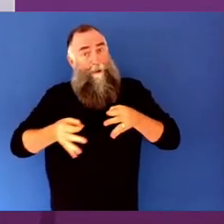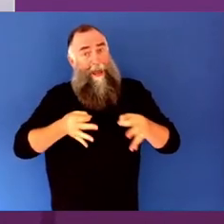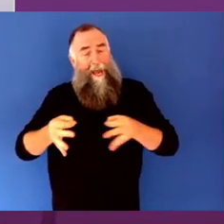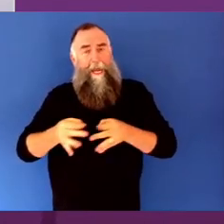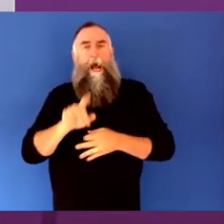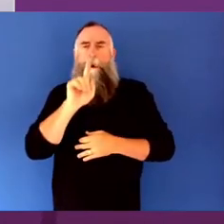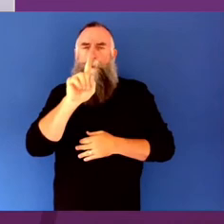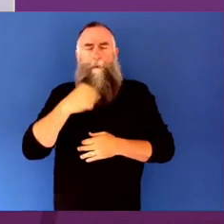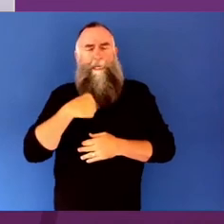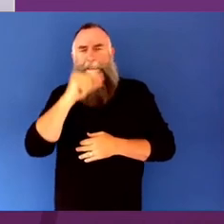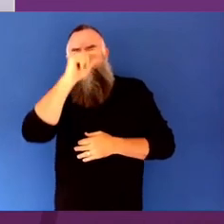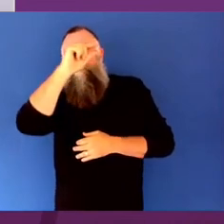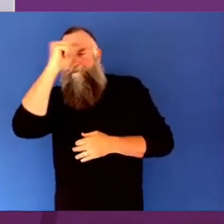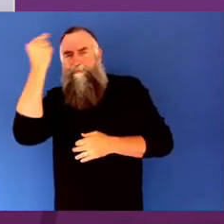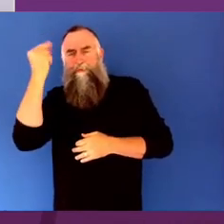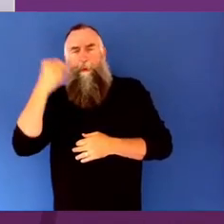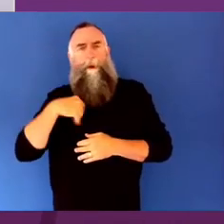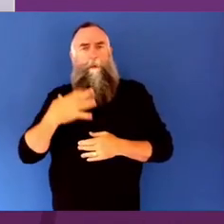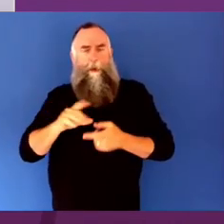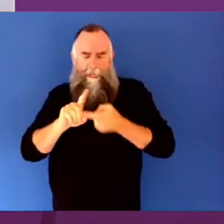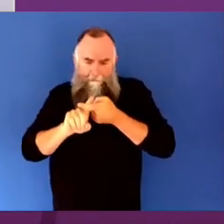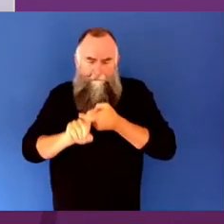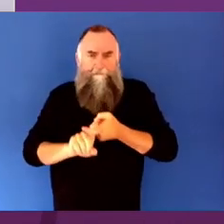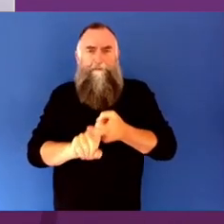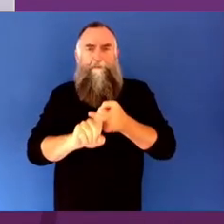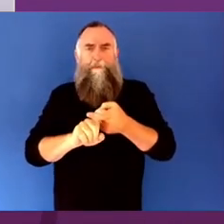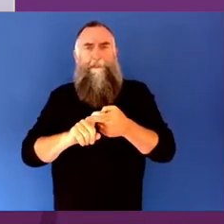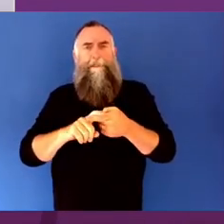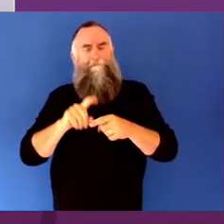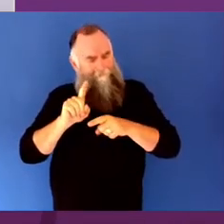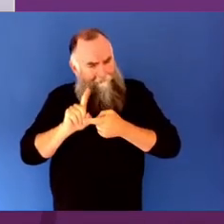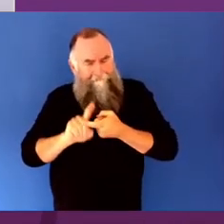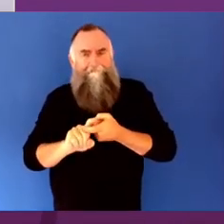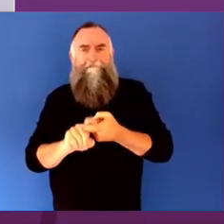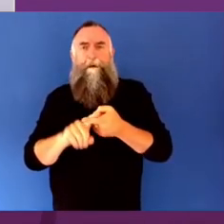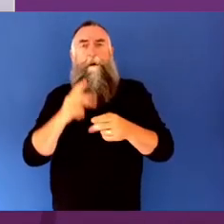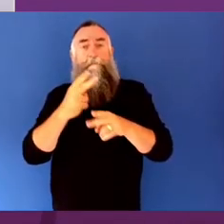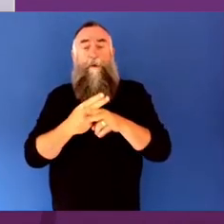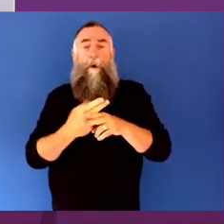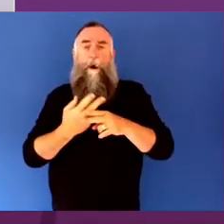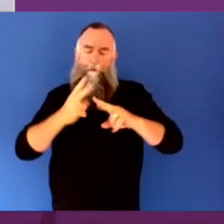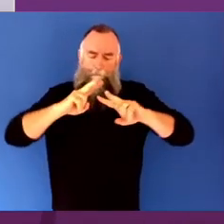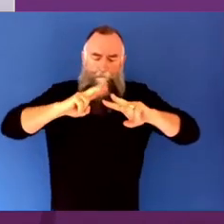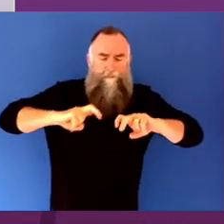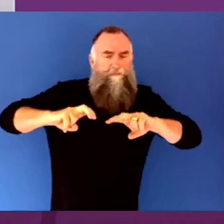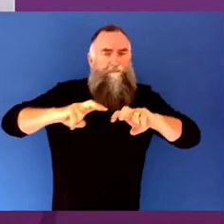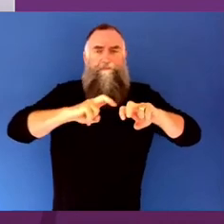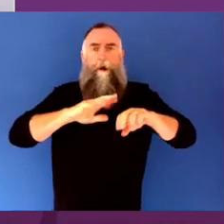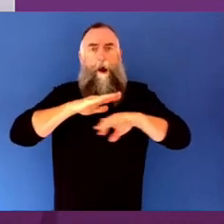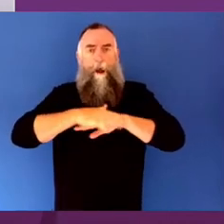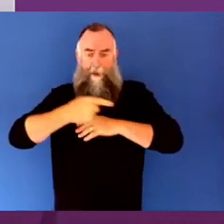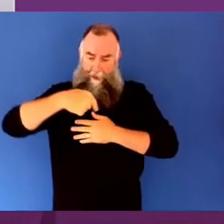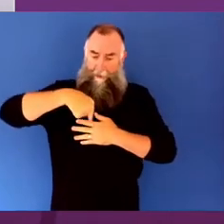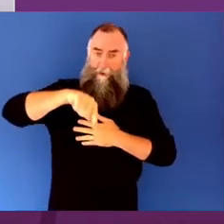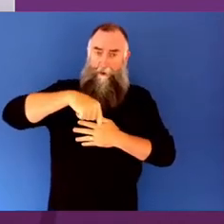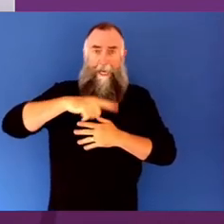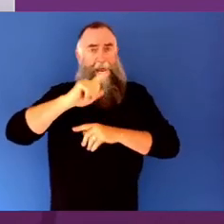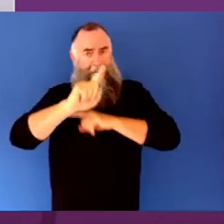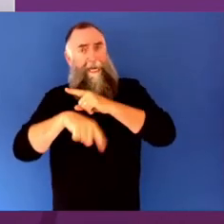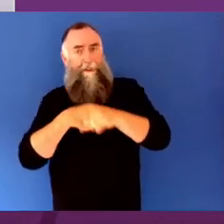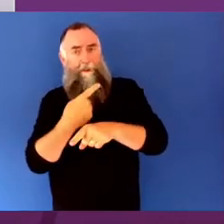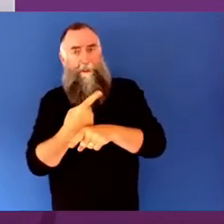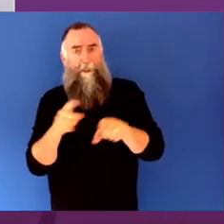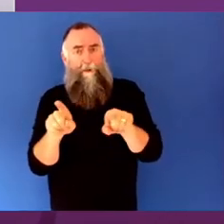the ideas we would like to explore in greater depth early next year, as well as take this opportunity to engage a wider